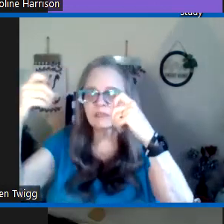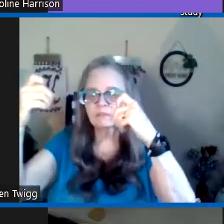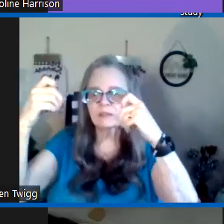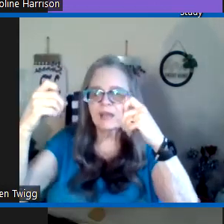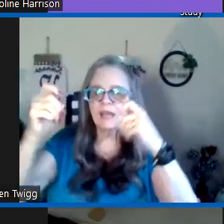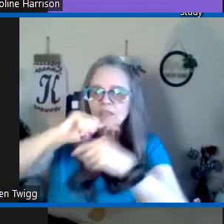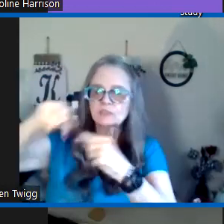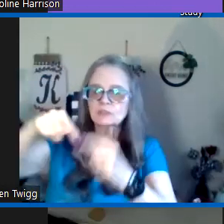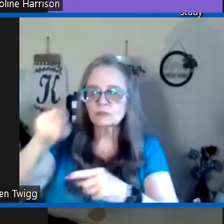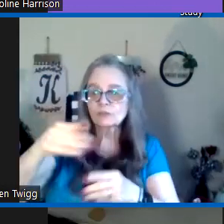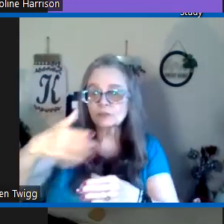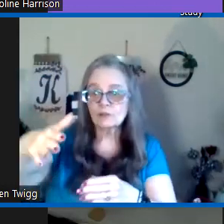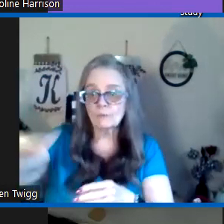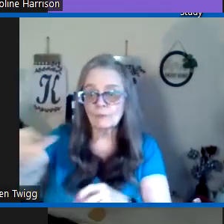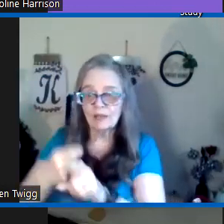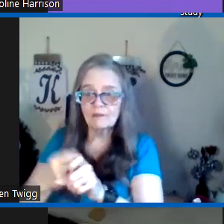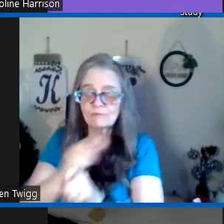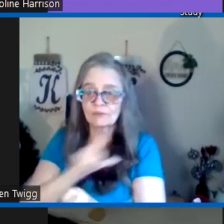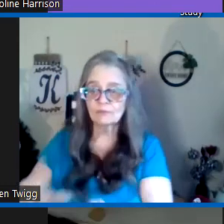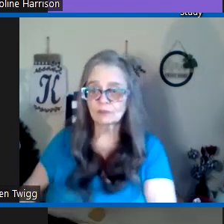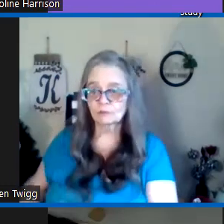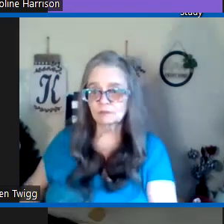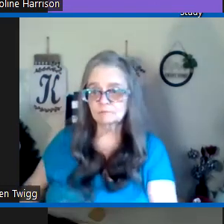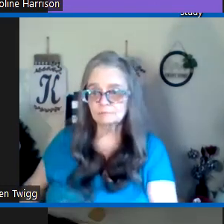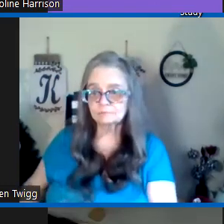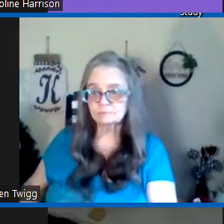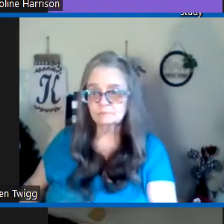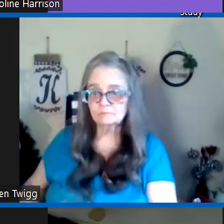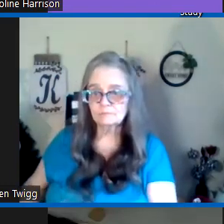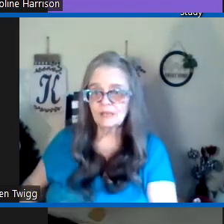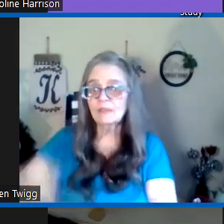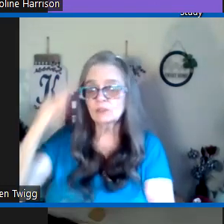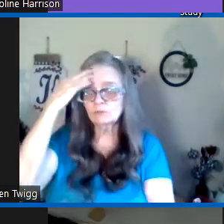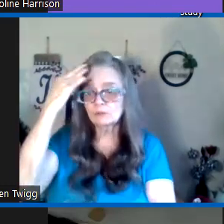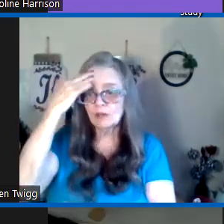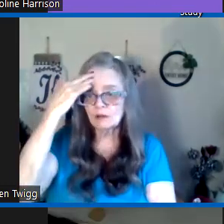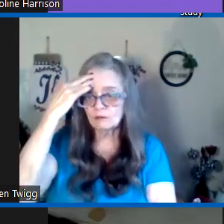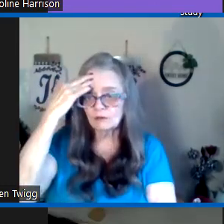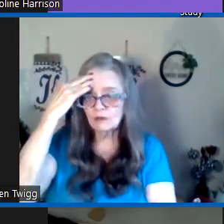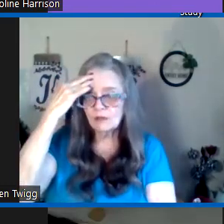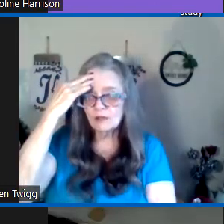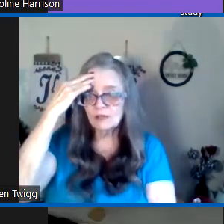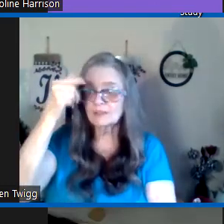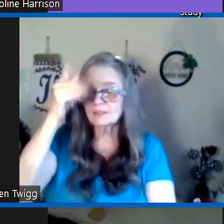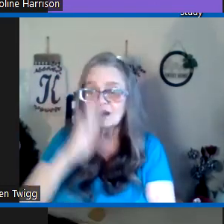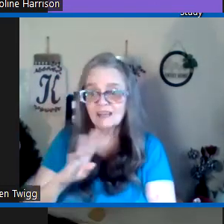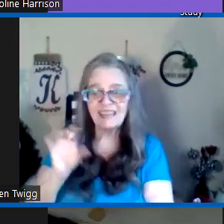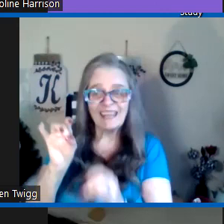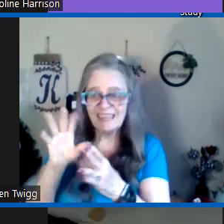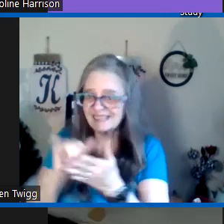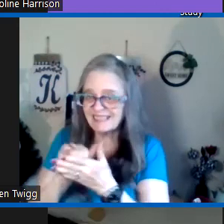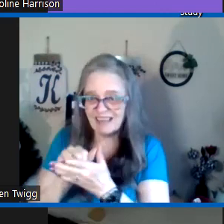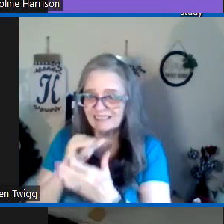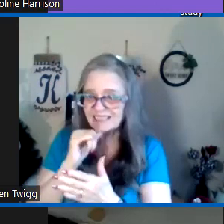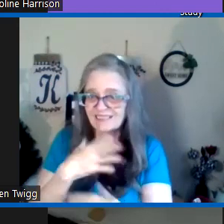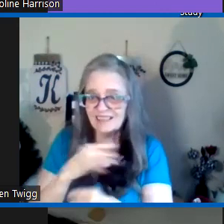dream whatever and it turns you away from the lord then you know that god